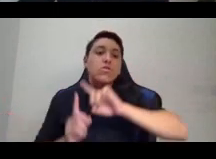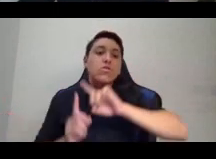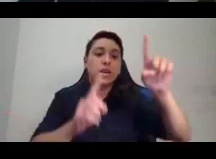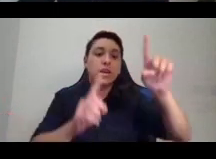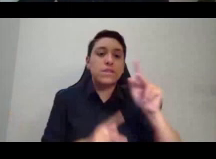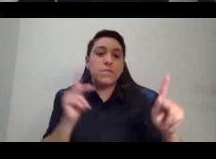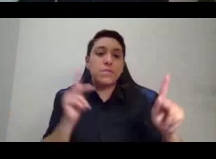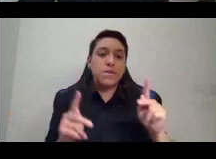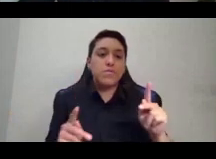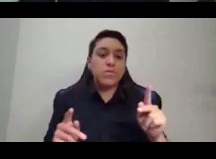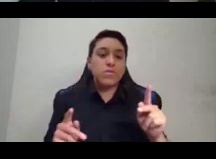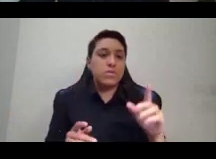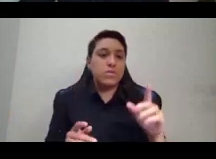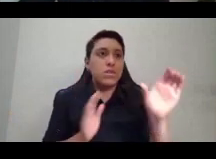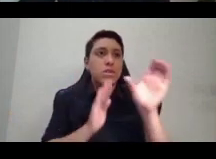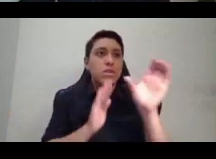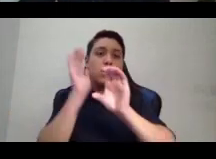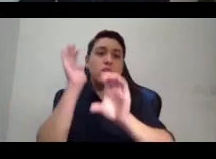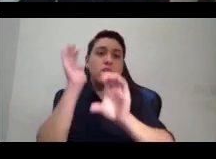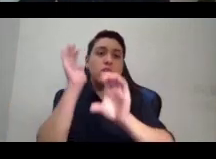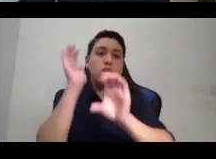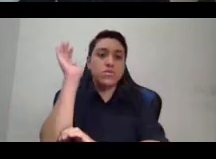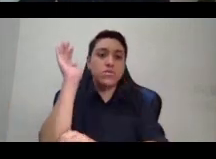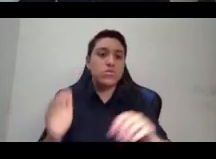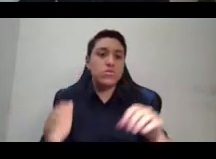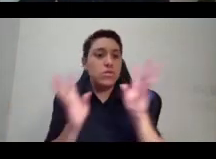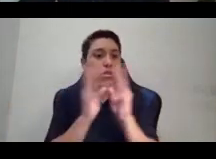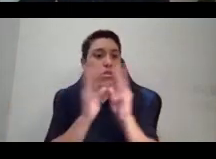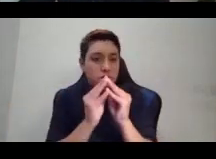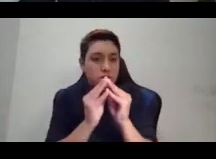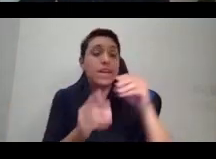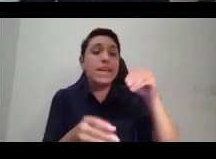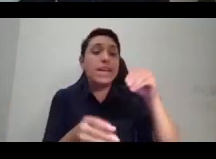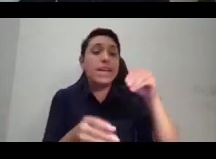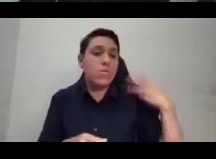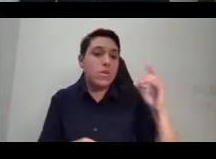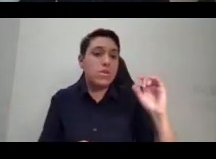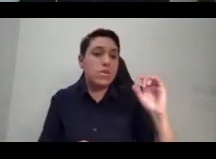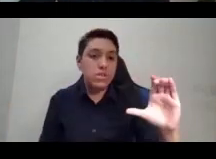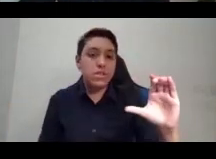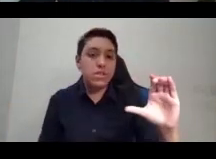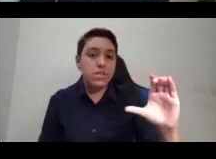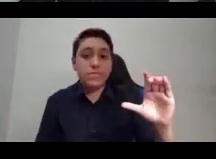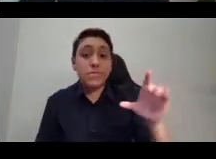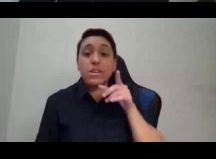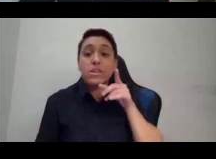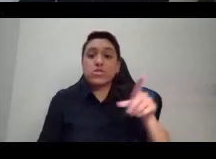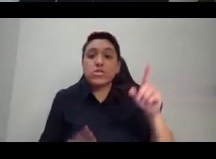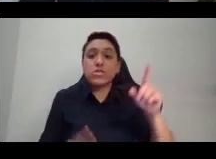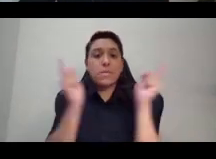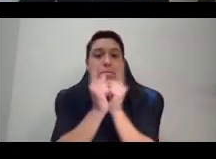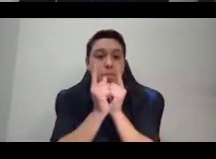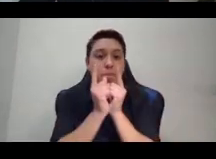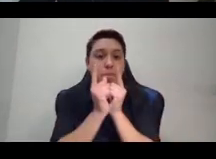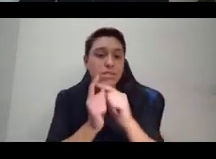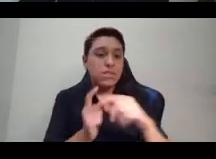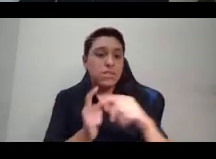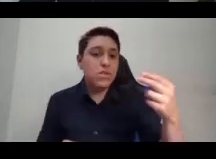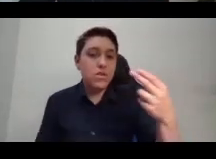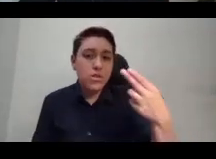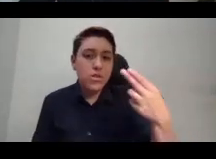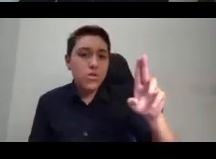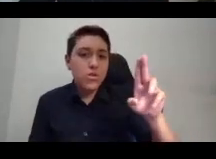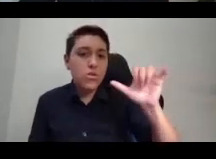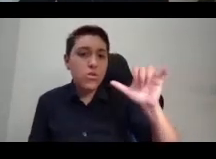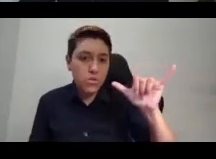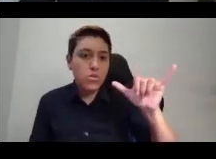in, I believe it was Washington, D.C., the one that she went to, and met Huey P. Newton and other members of the